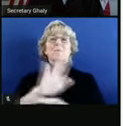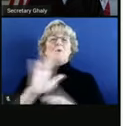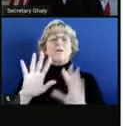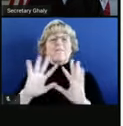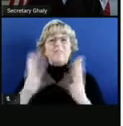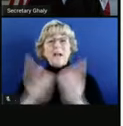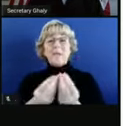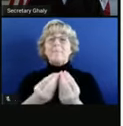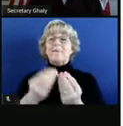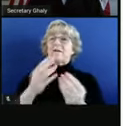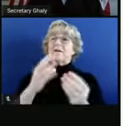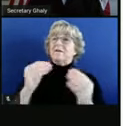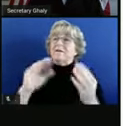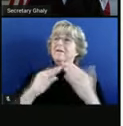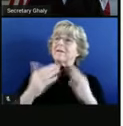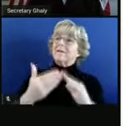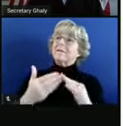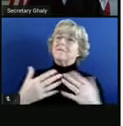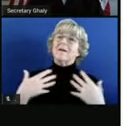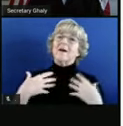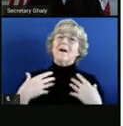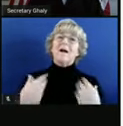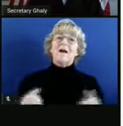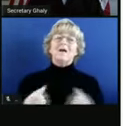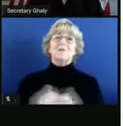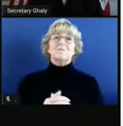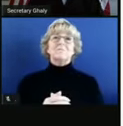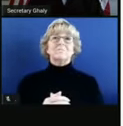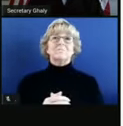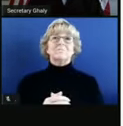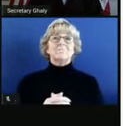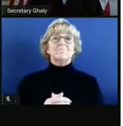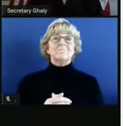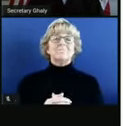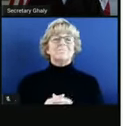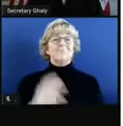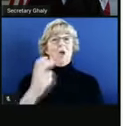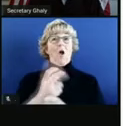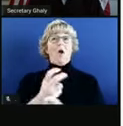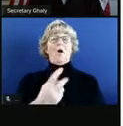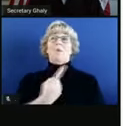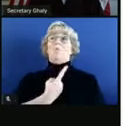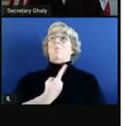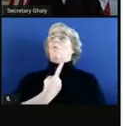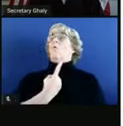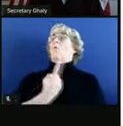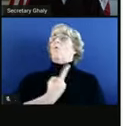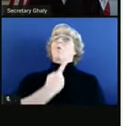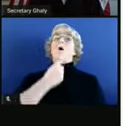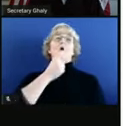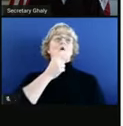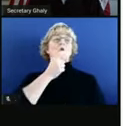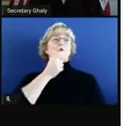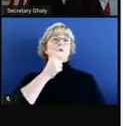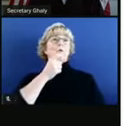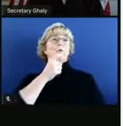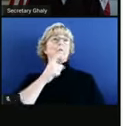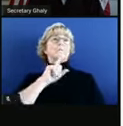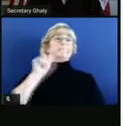healthy. And I think it's important to know that it's hard to do this on your own, that many of you will likely